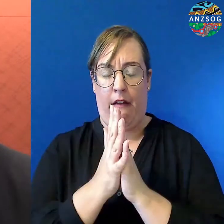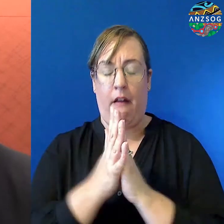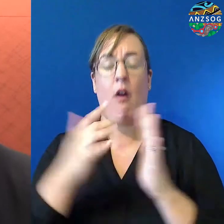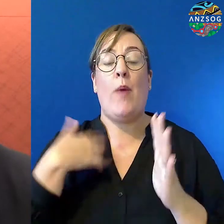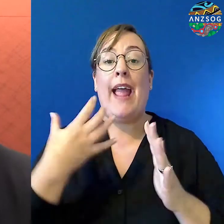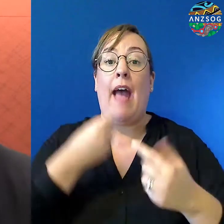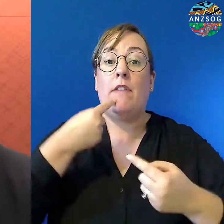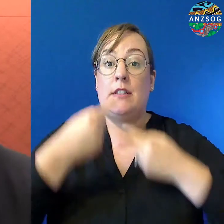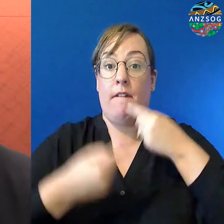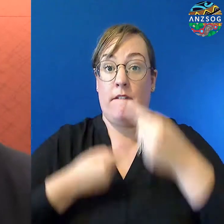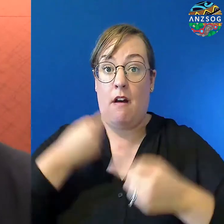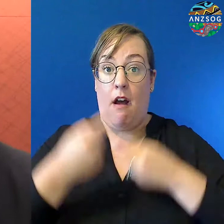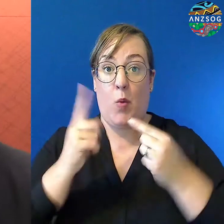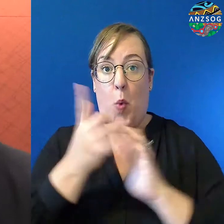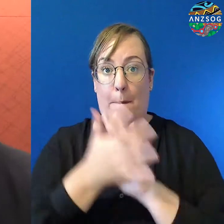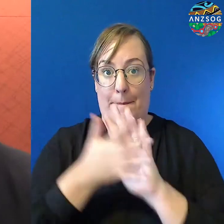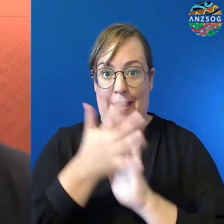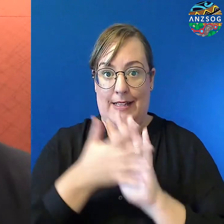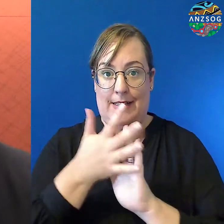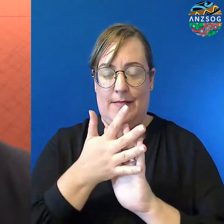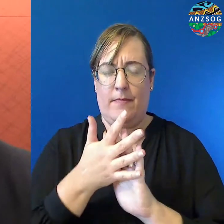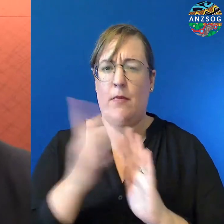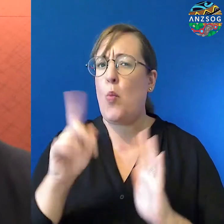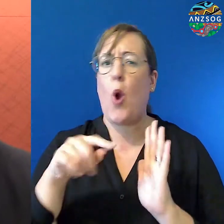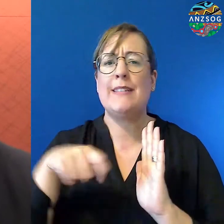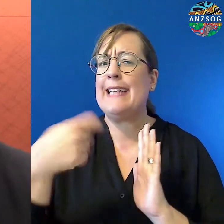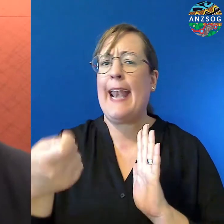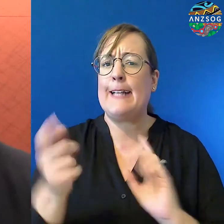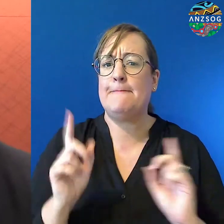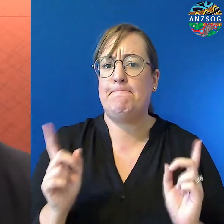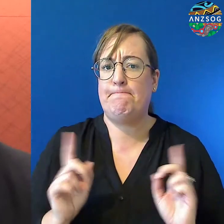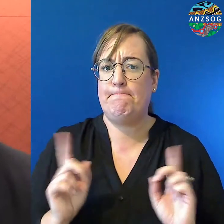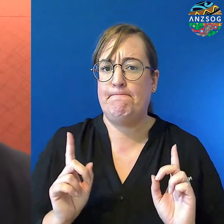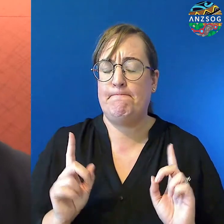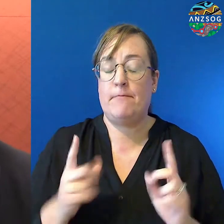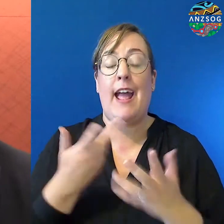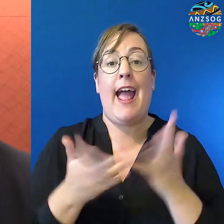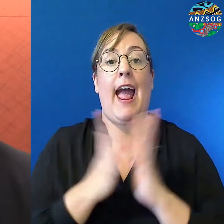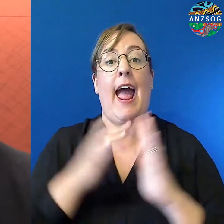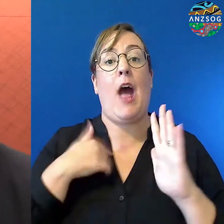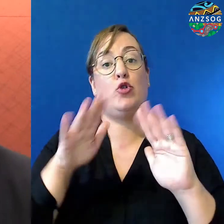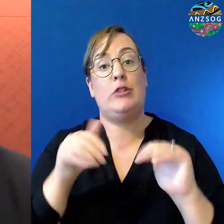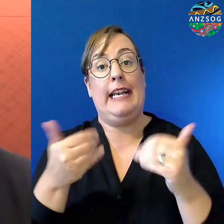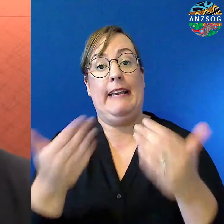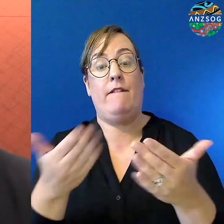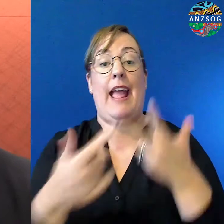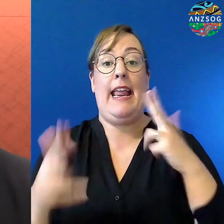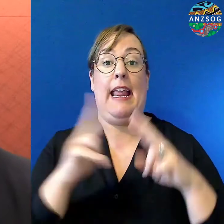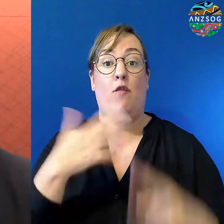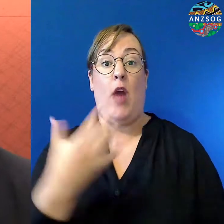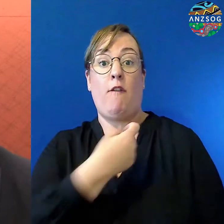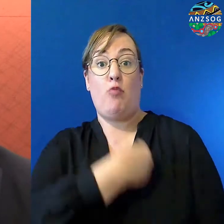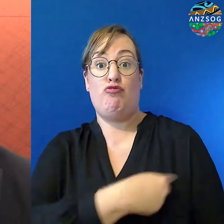Well now we have to take the next step and talk about delivering on promises that are